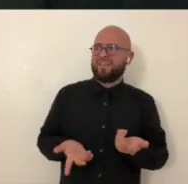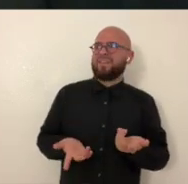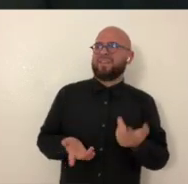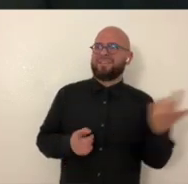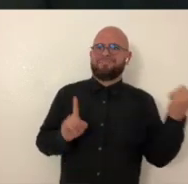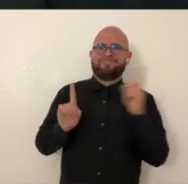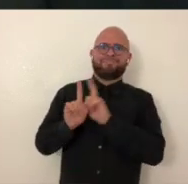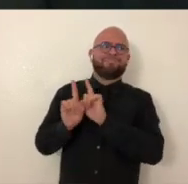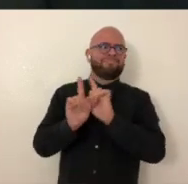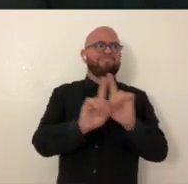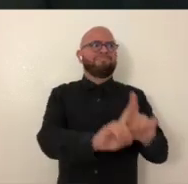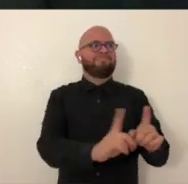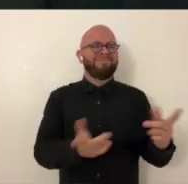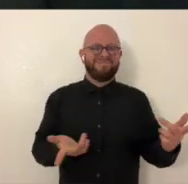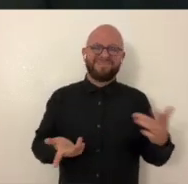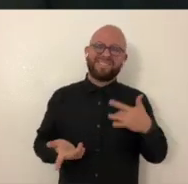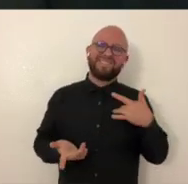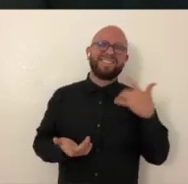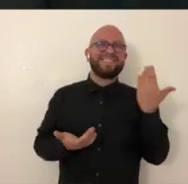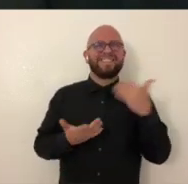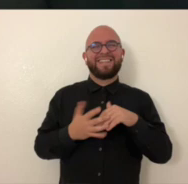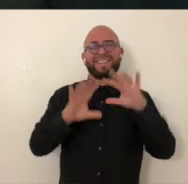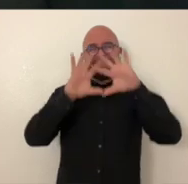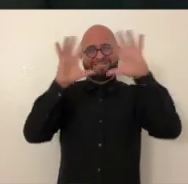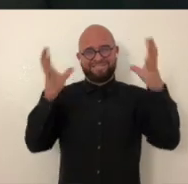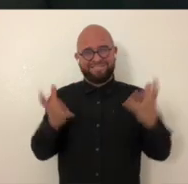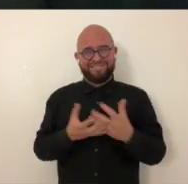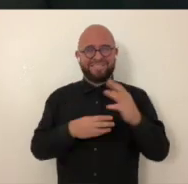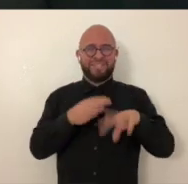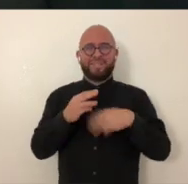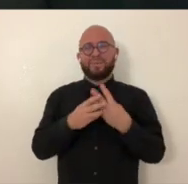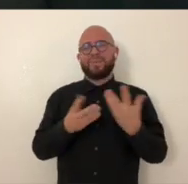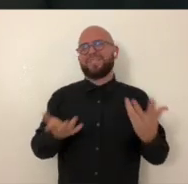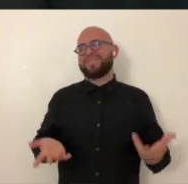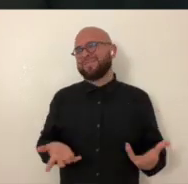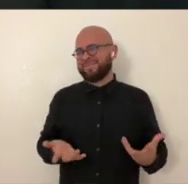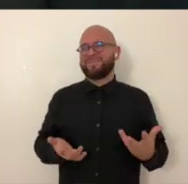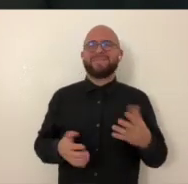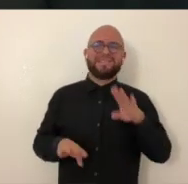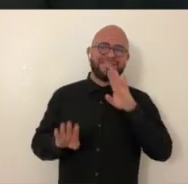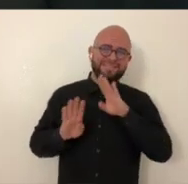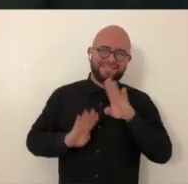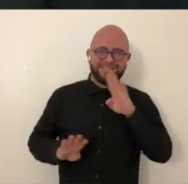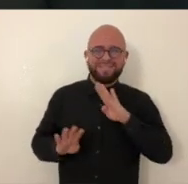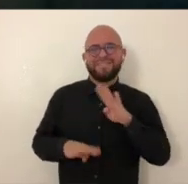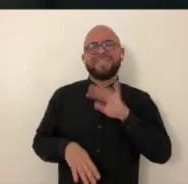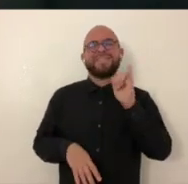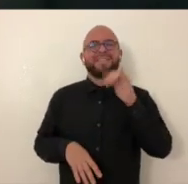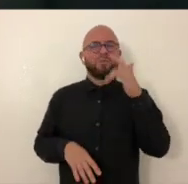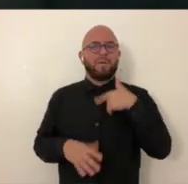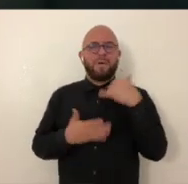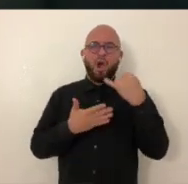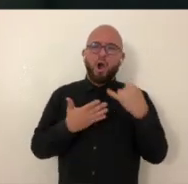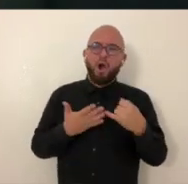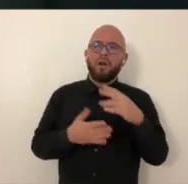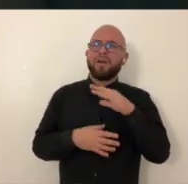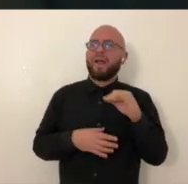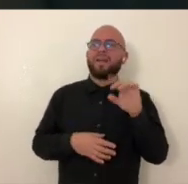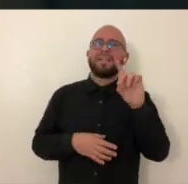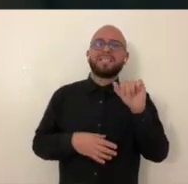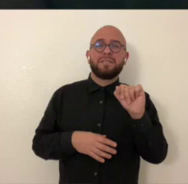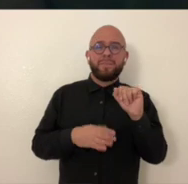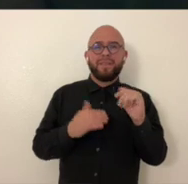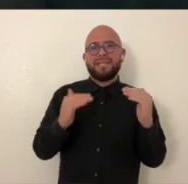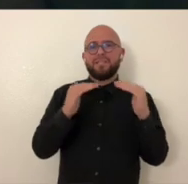great. There's a lot of access issues like that in the world at large. It's just one of the reasons why so much of my art and so much of my